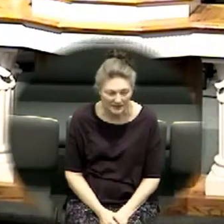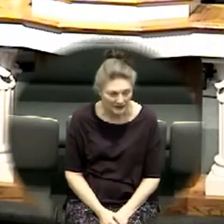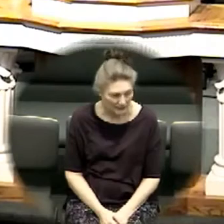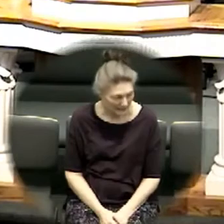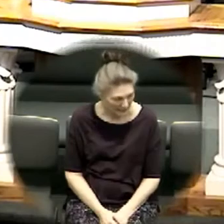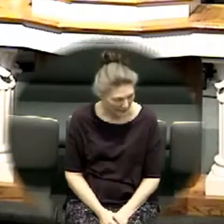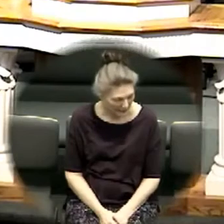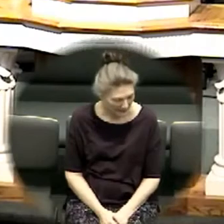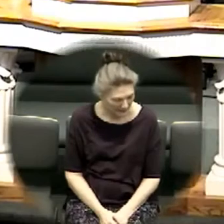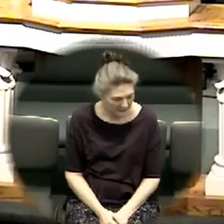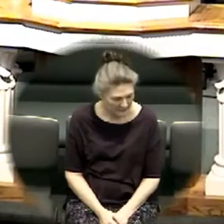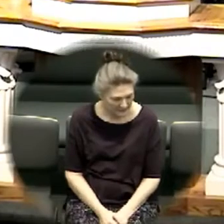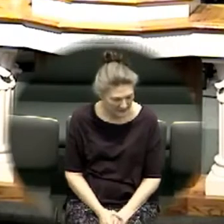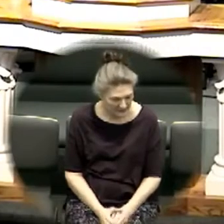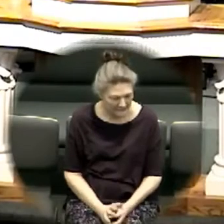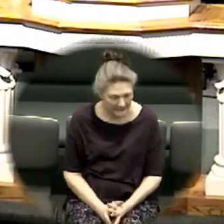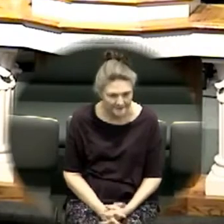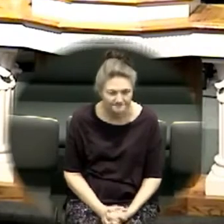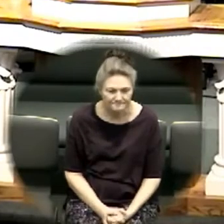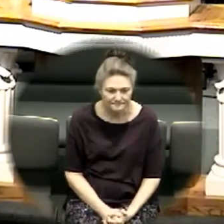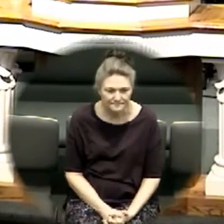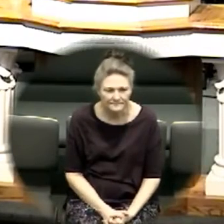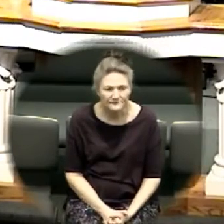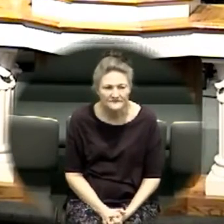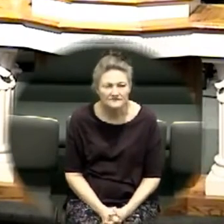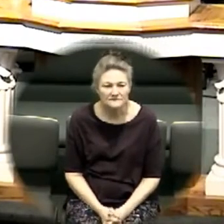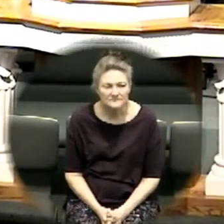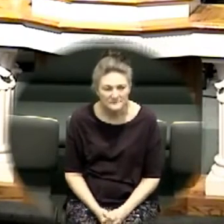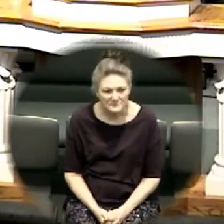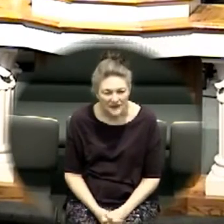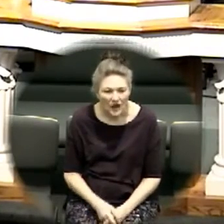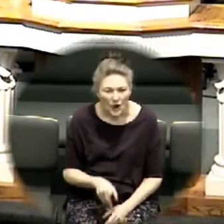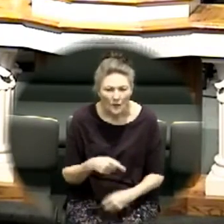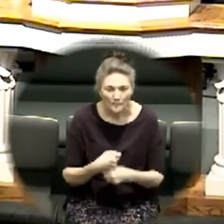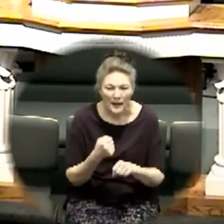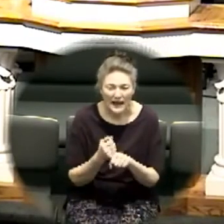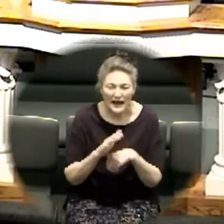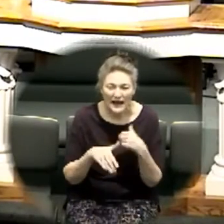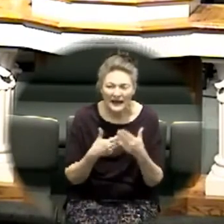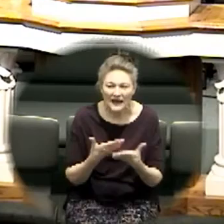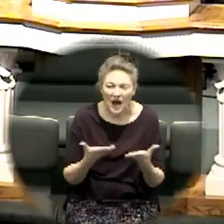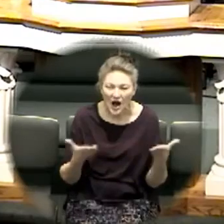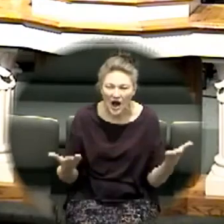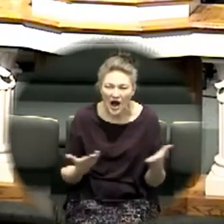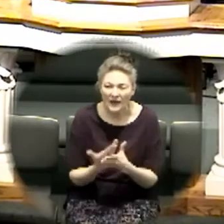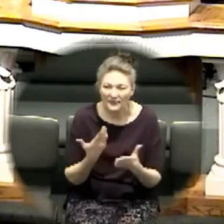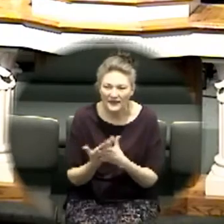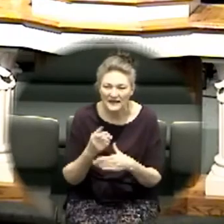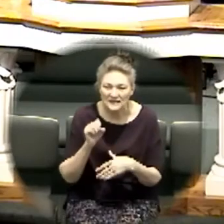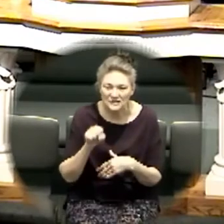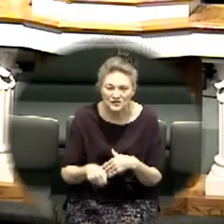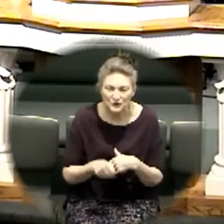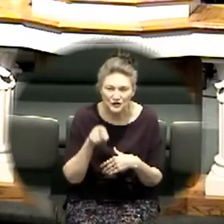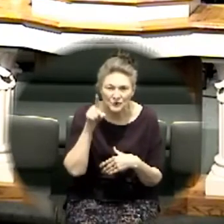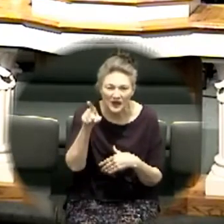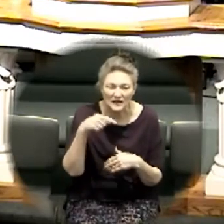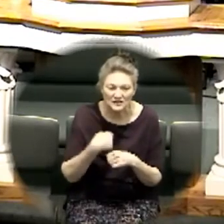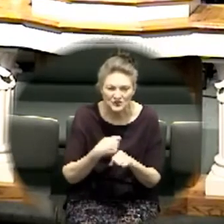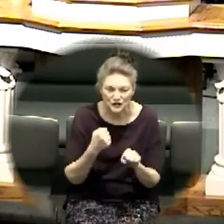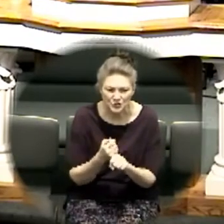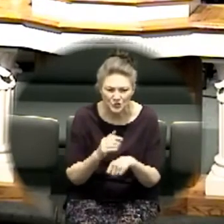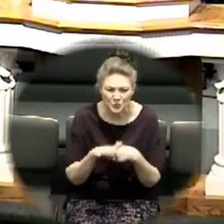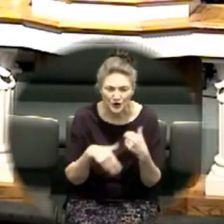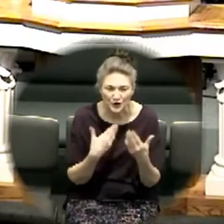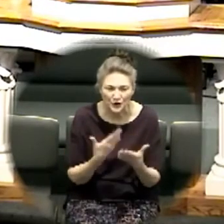follow it take a step of faith right now you make all things new